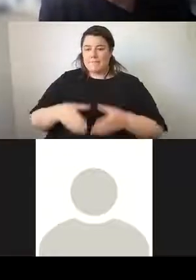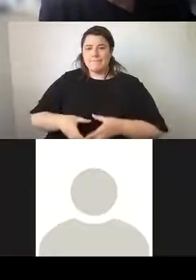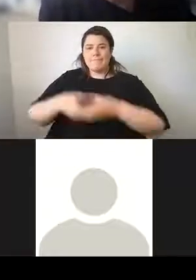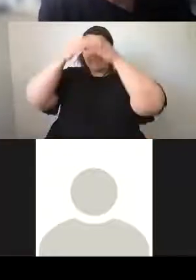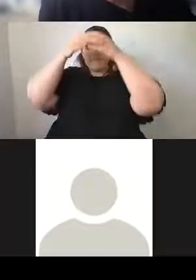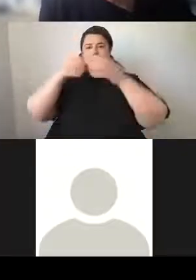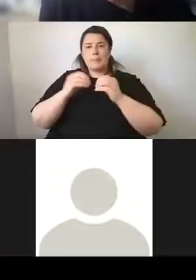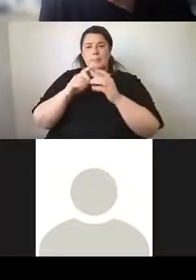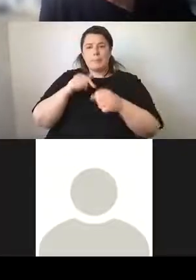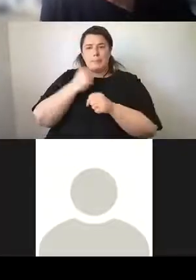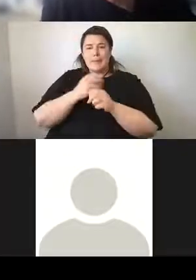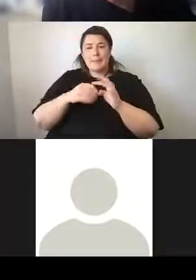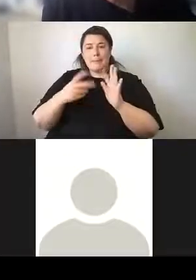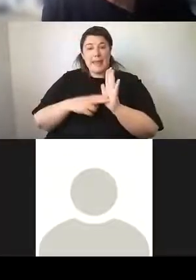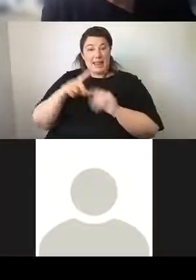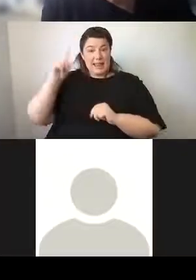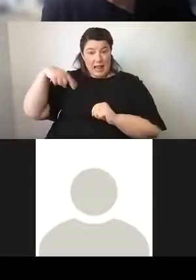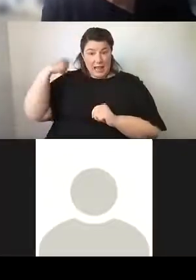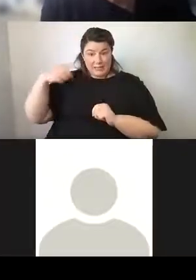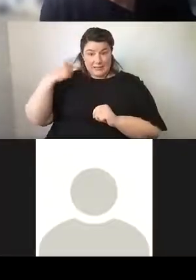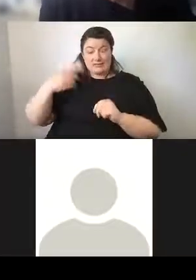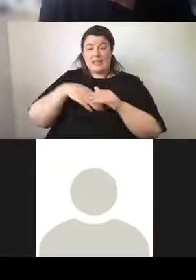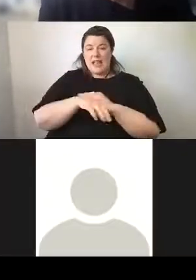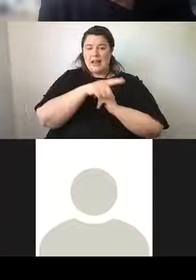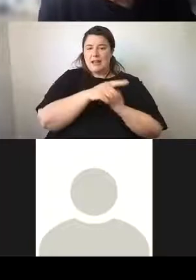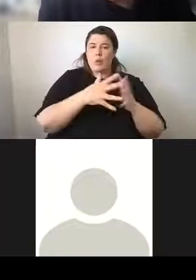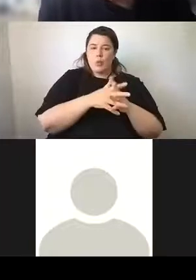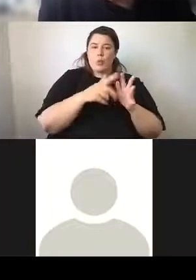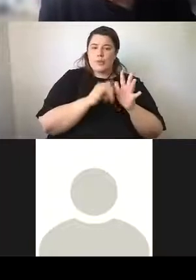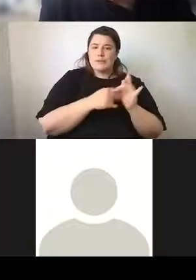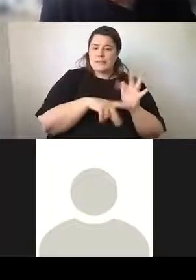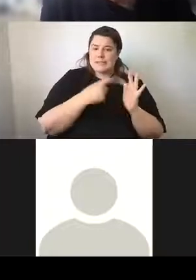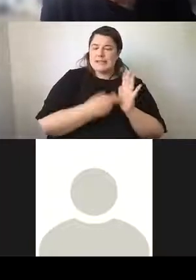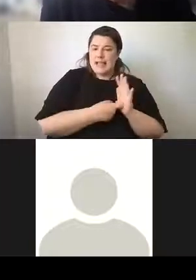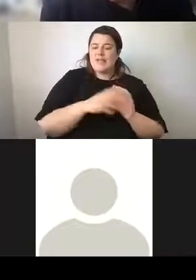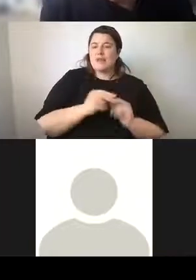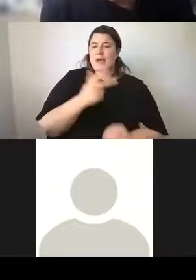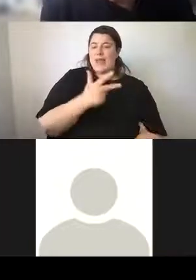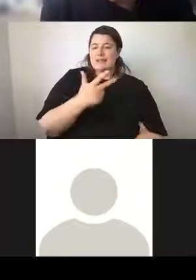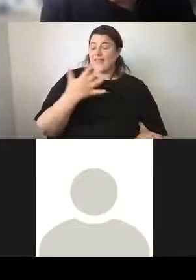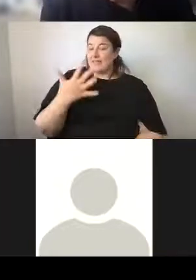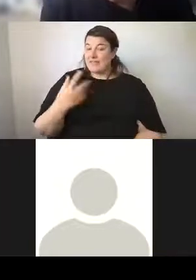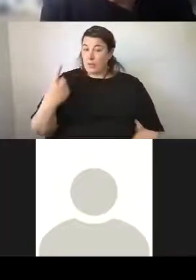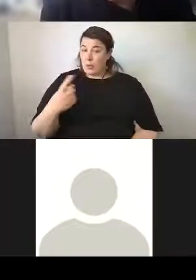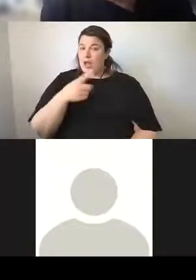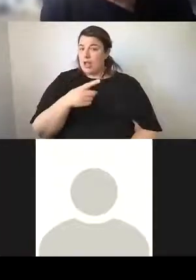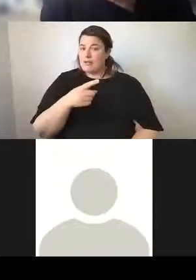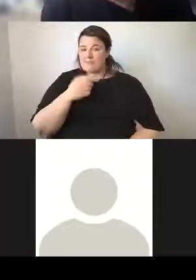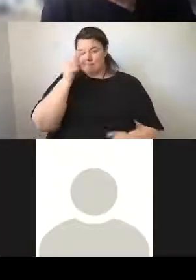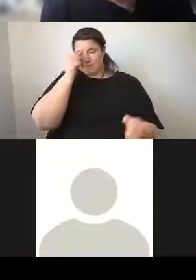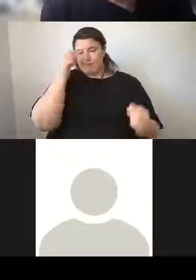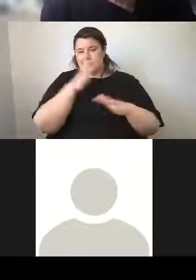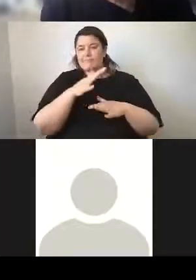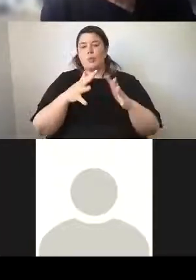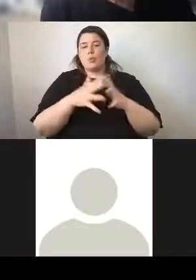the houses of parliament in Westminster. And from about 1851, they were known as the Westminster